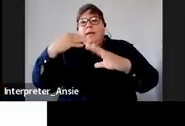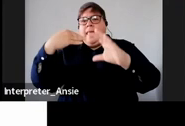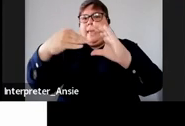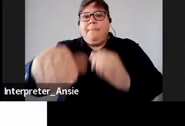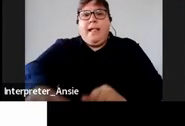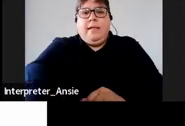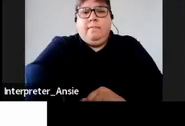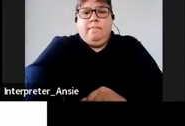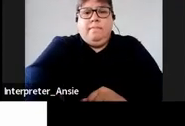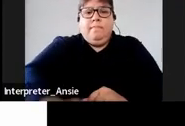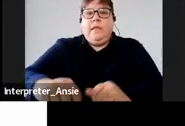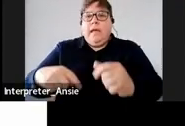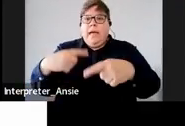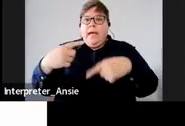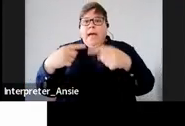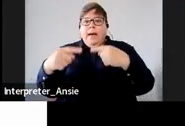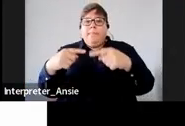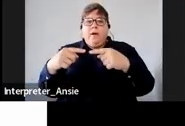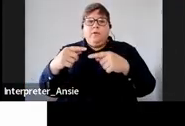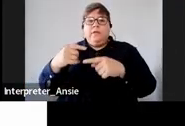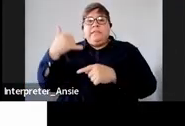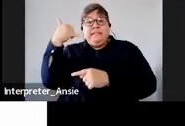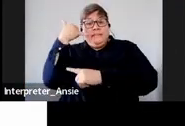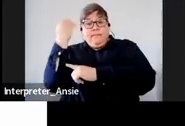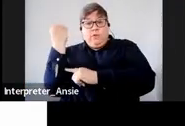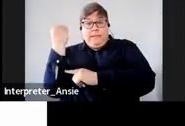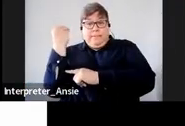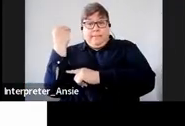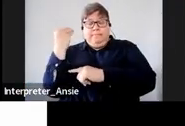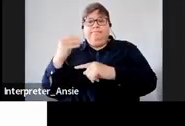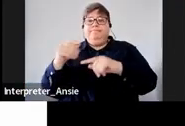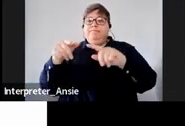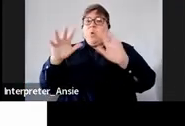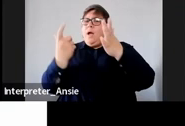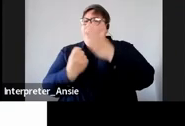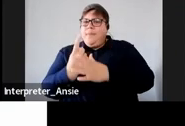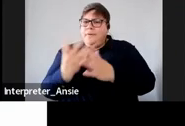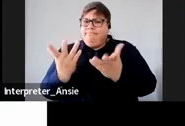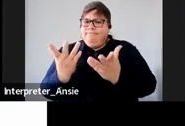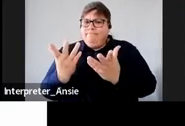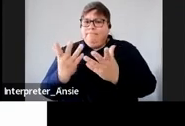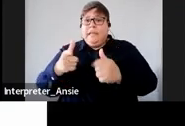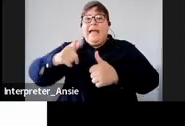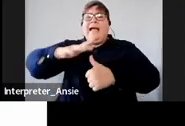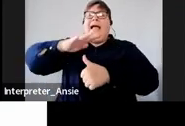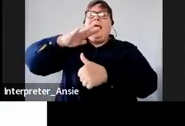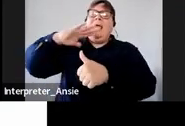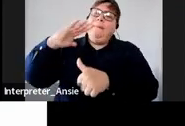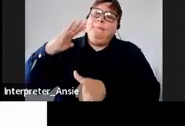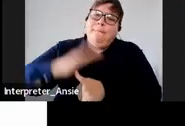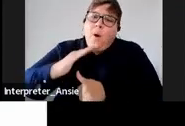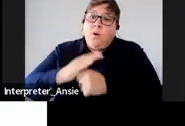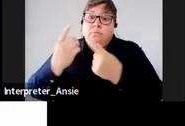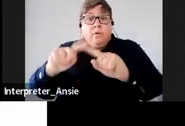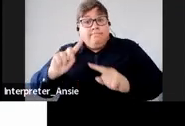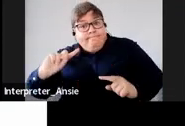as the cell phone number this is what happens it's important that all of us